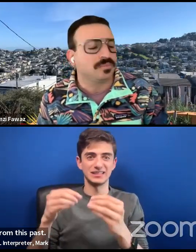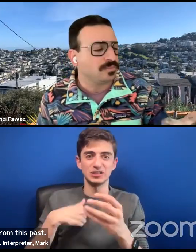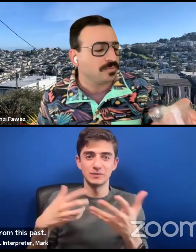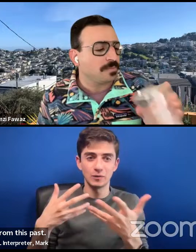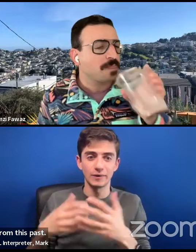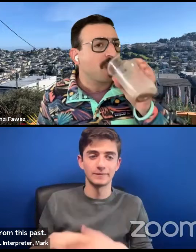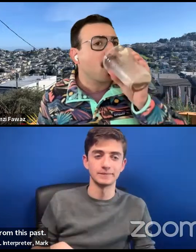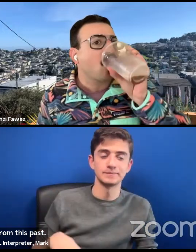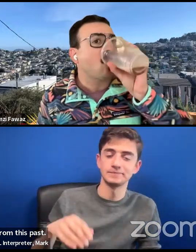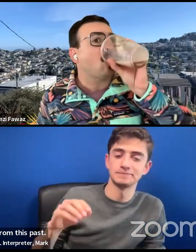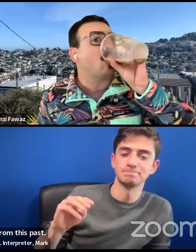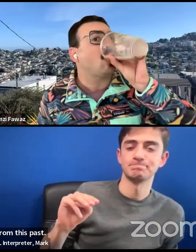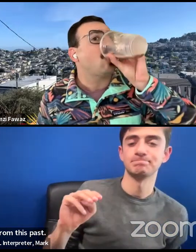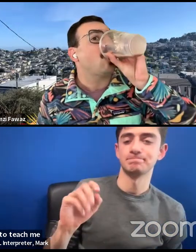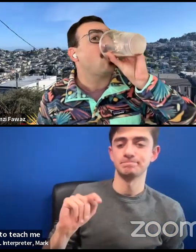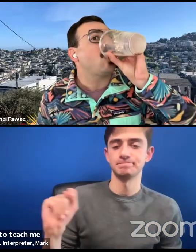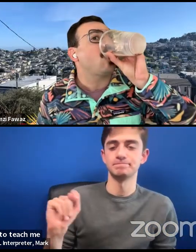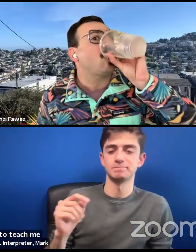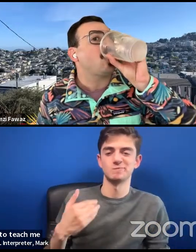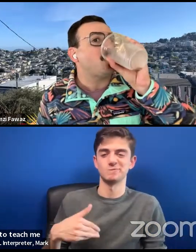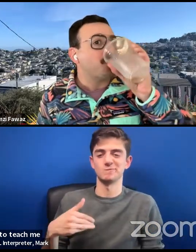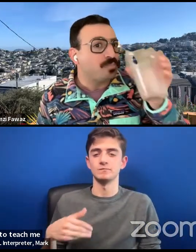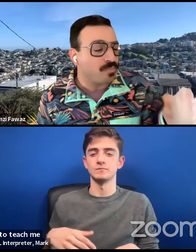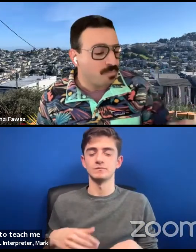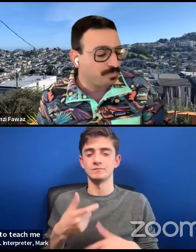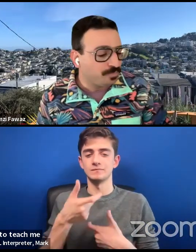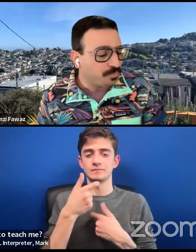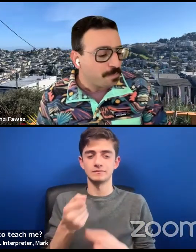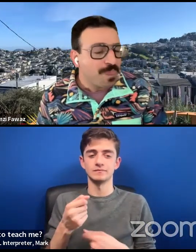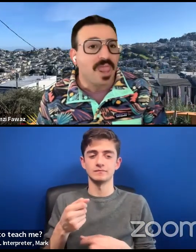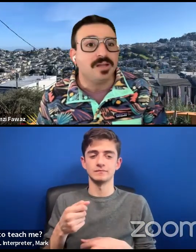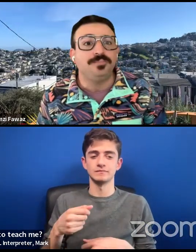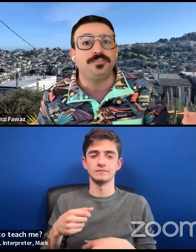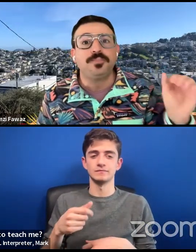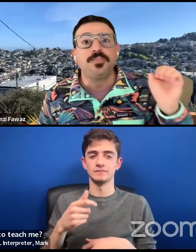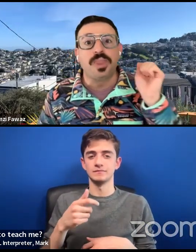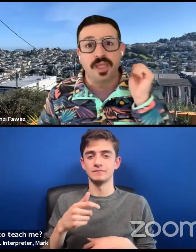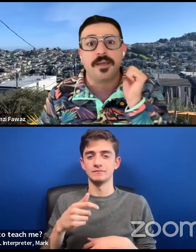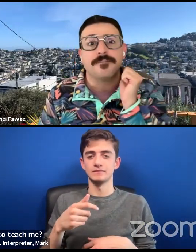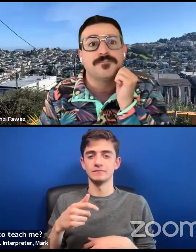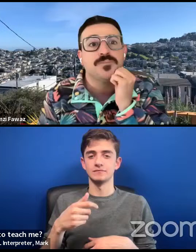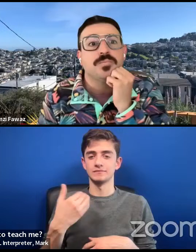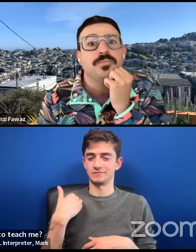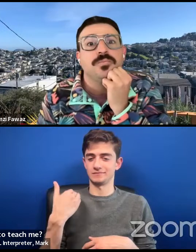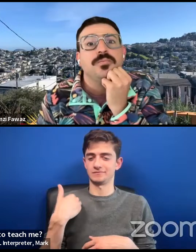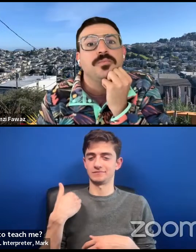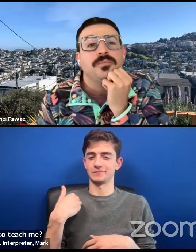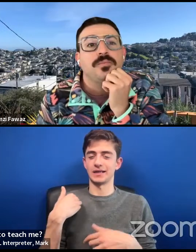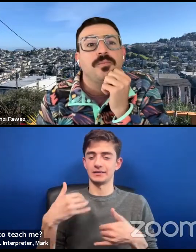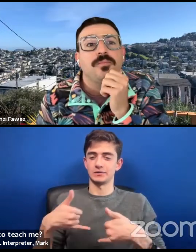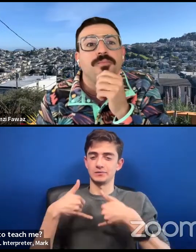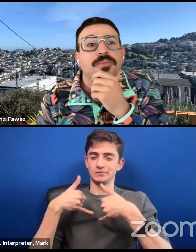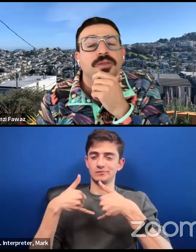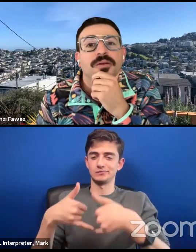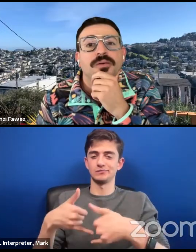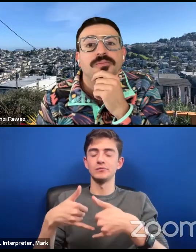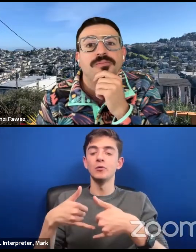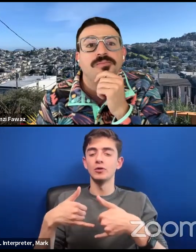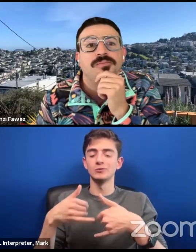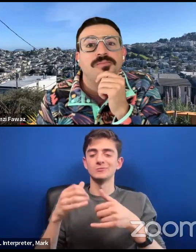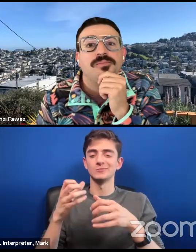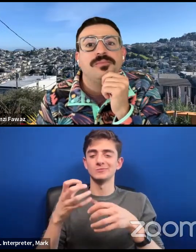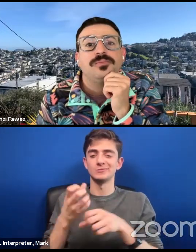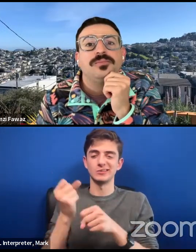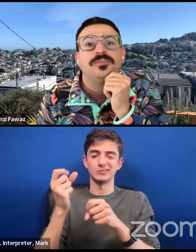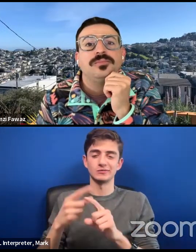is that, um, jazz beer, course, is a Clags Kessler award winner and has, uh, has talked about, um,